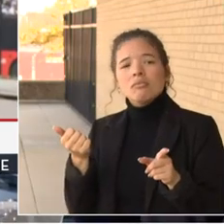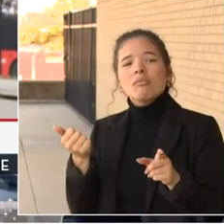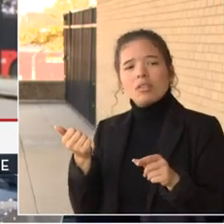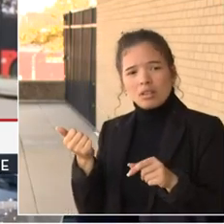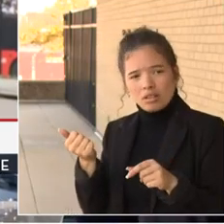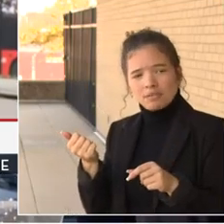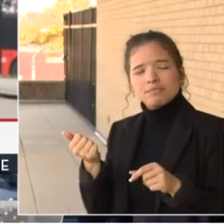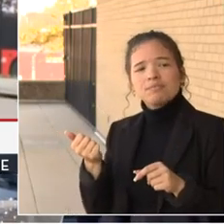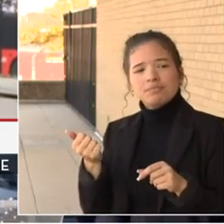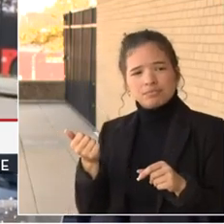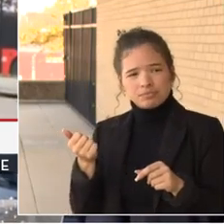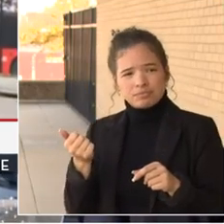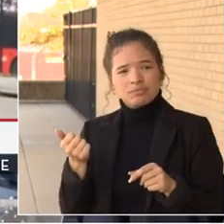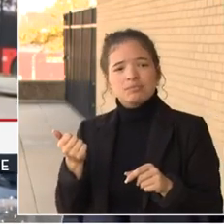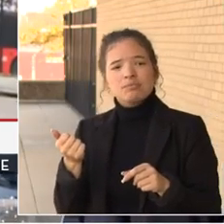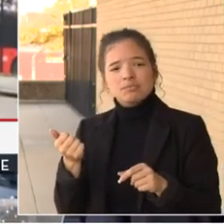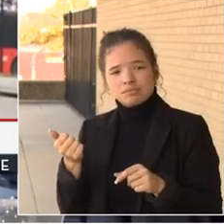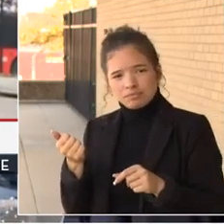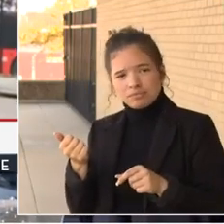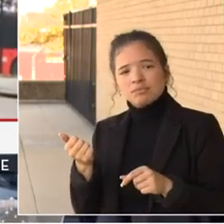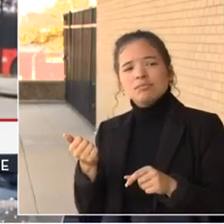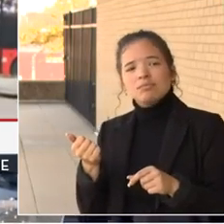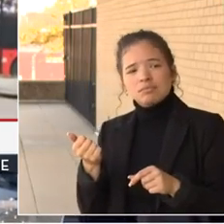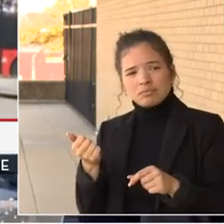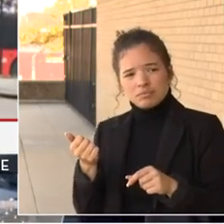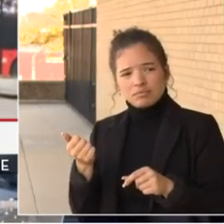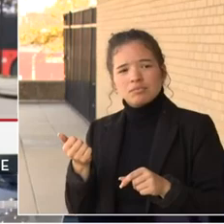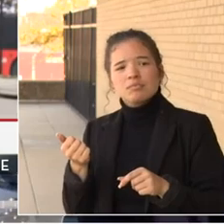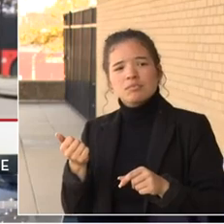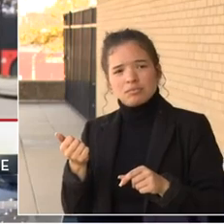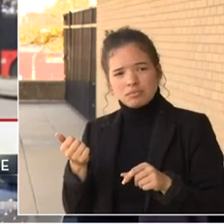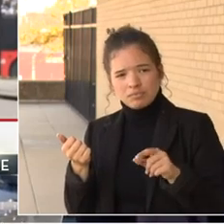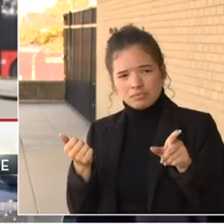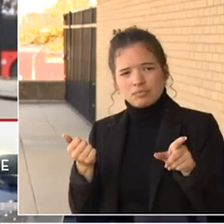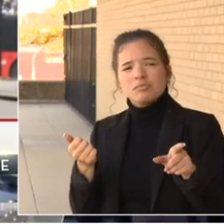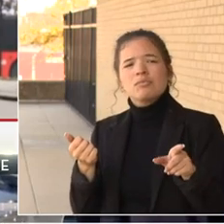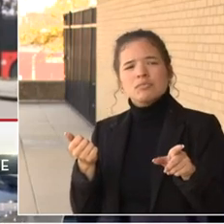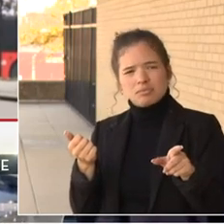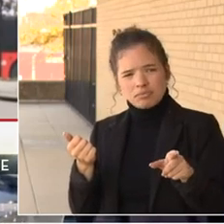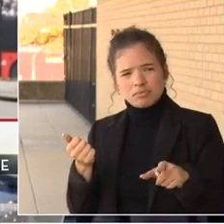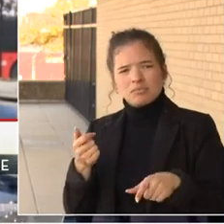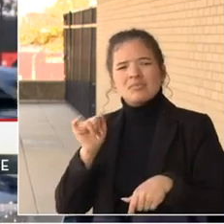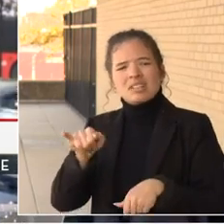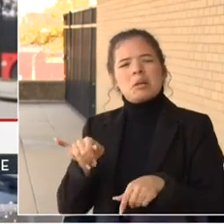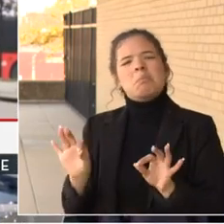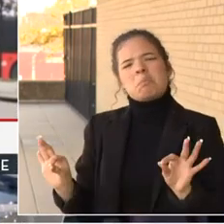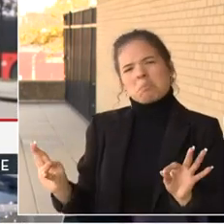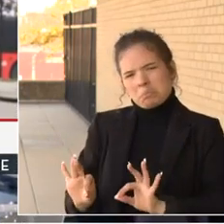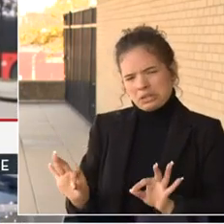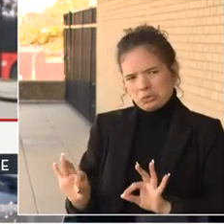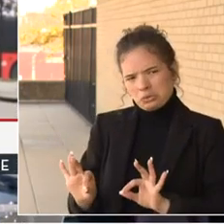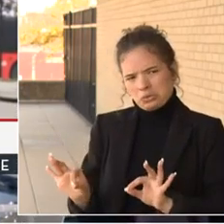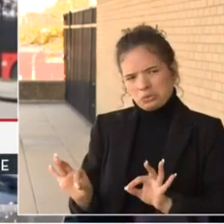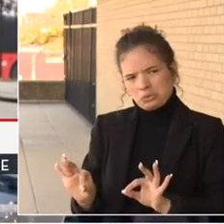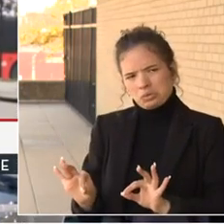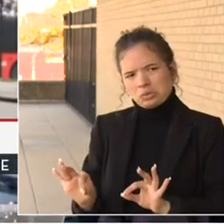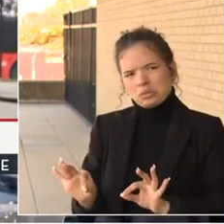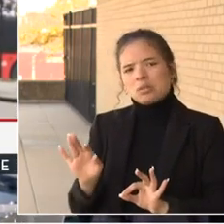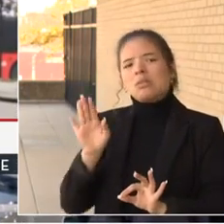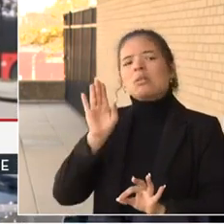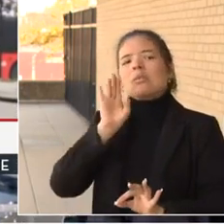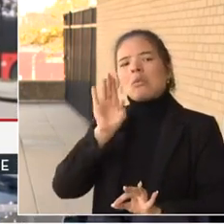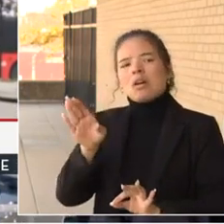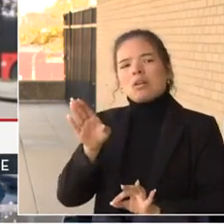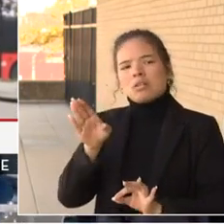misdemeanor would be a jury demandable trial. Right now, many of those cases